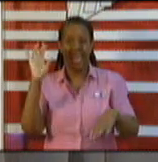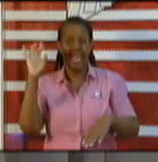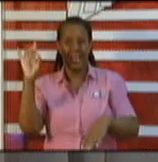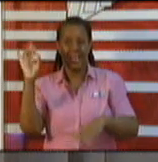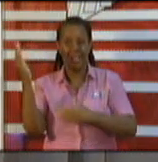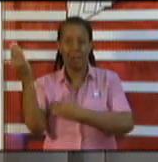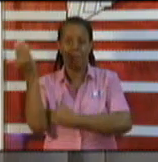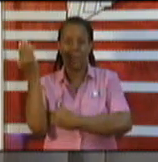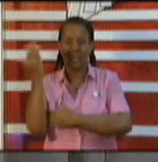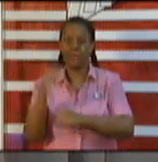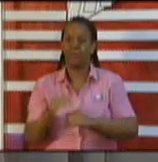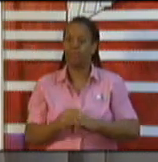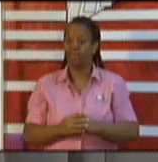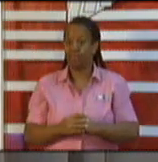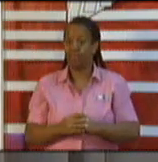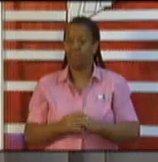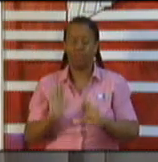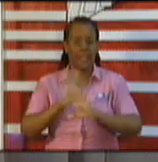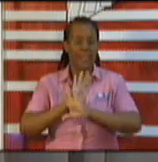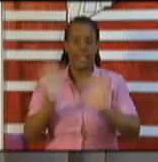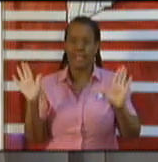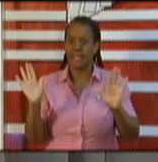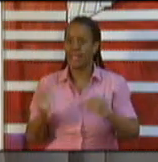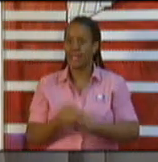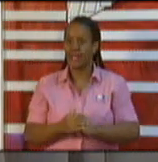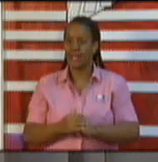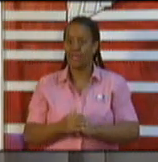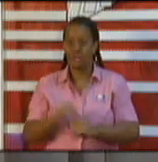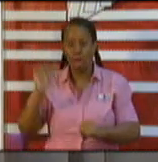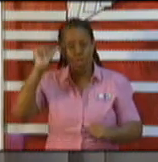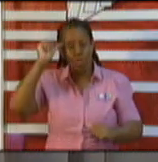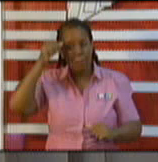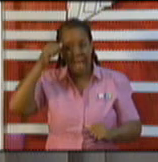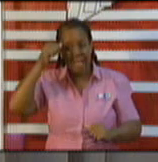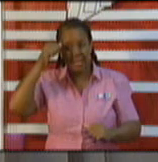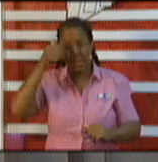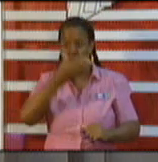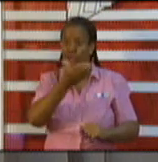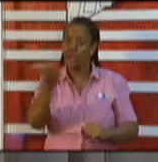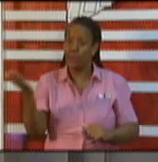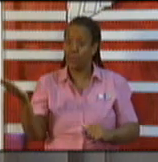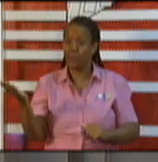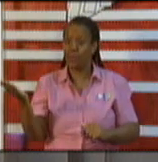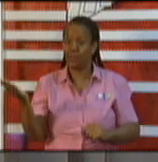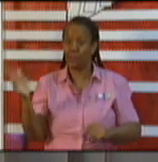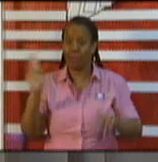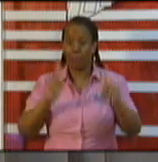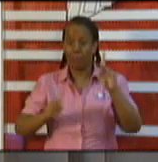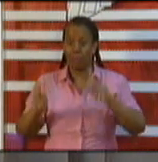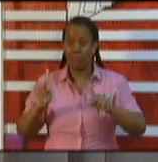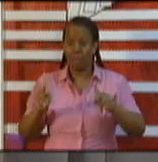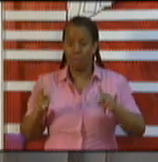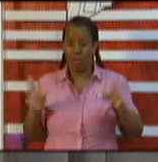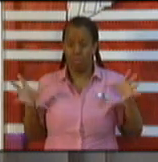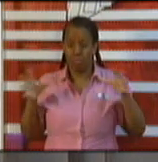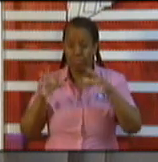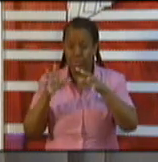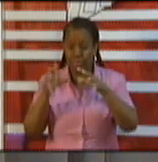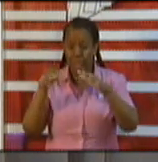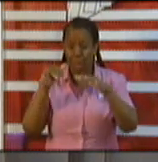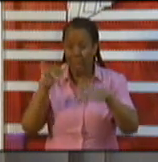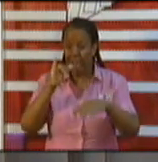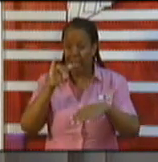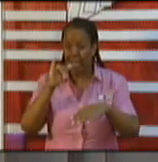We are reminding persons that the congregation of people inside of these areas, these bars, is limited to